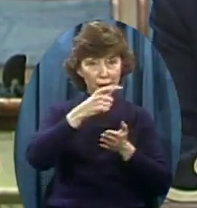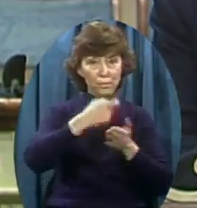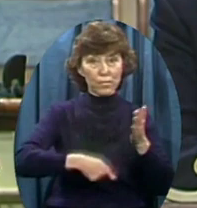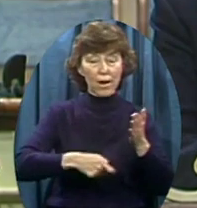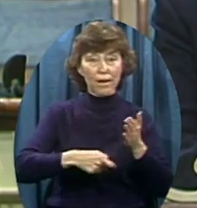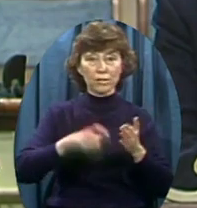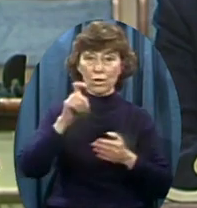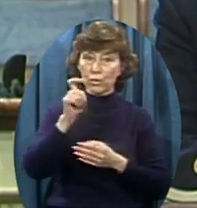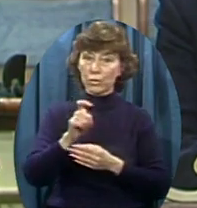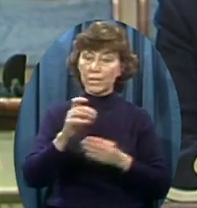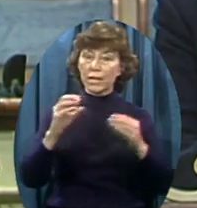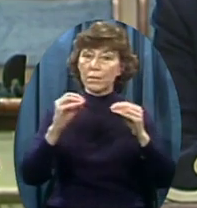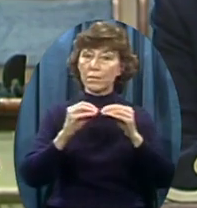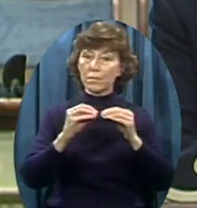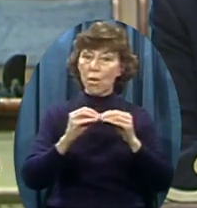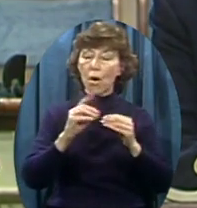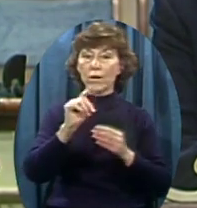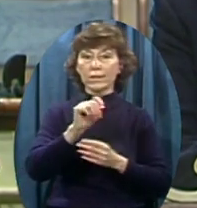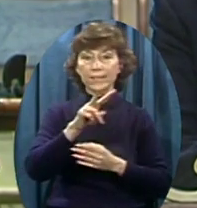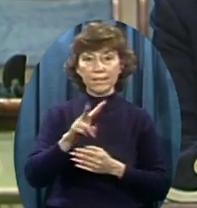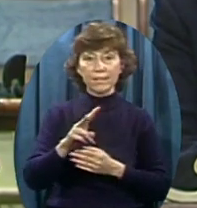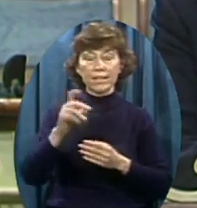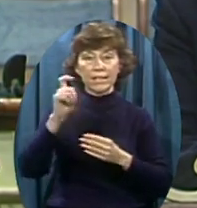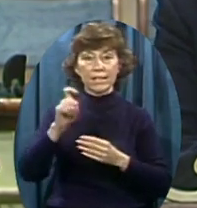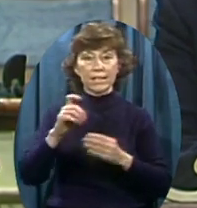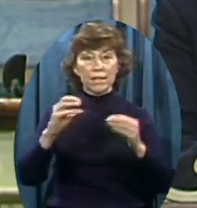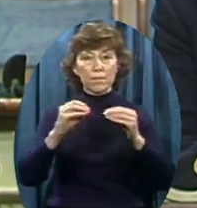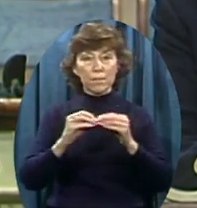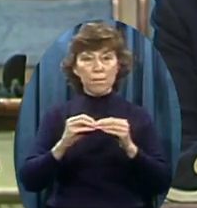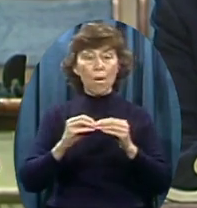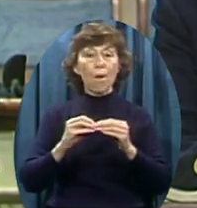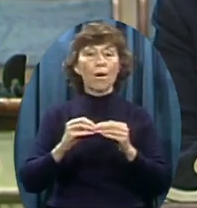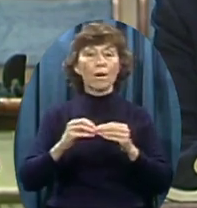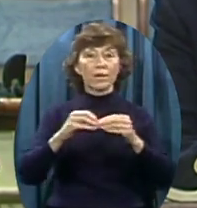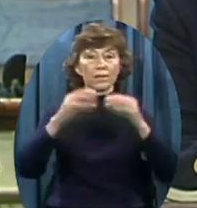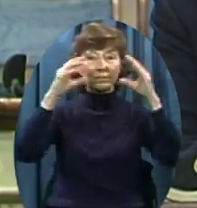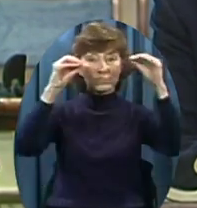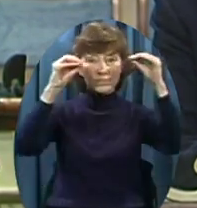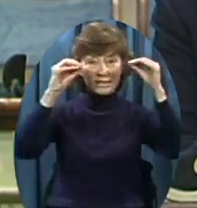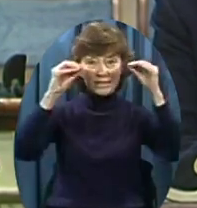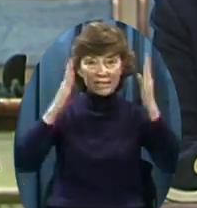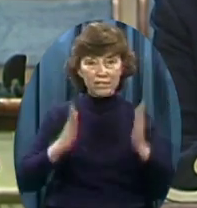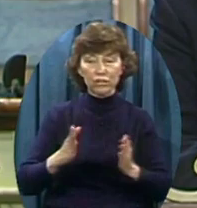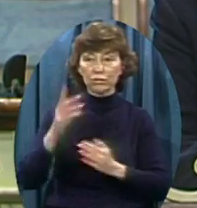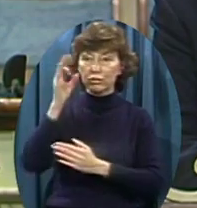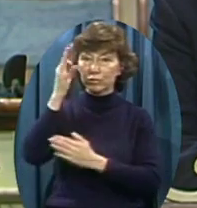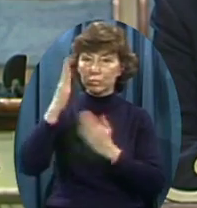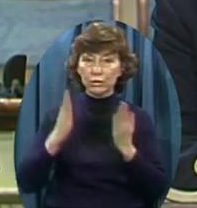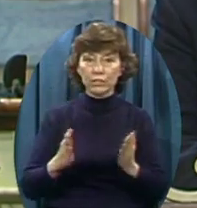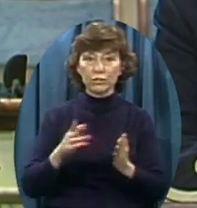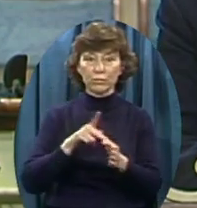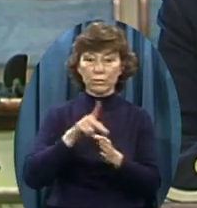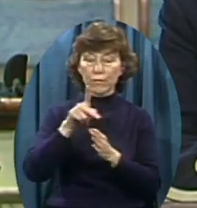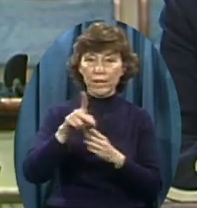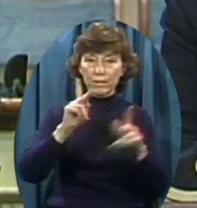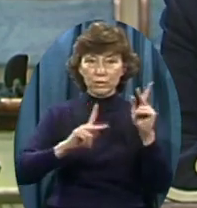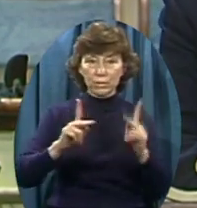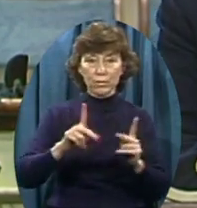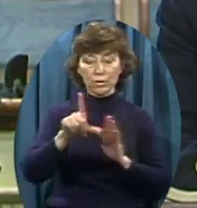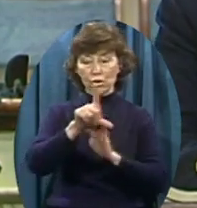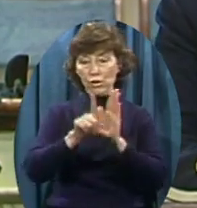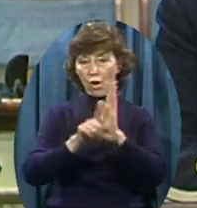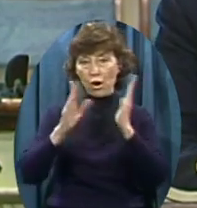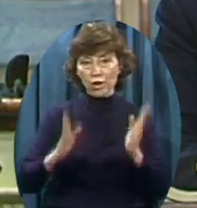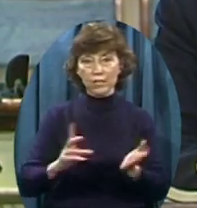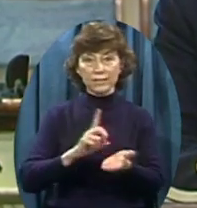Training Pastors Missionaries Evangelists School teachers Media people Scientists Professional people Lawyers Doctors We